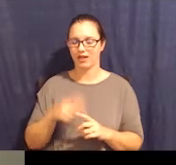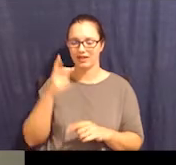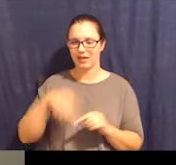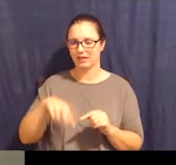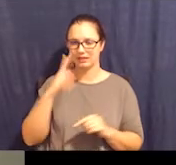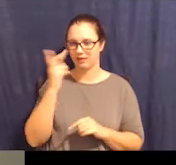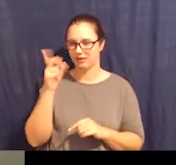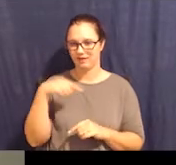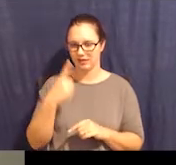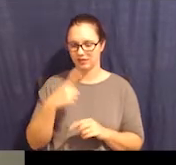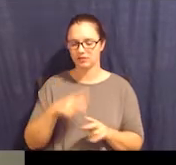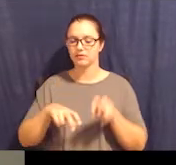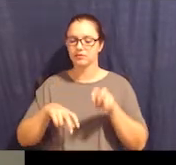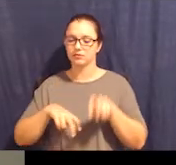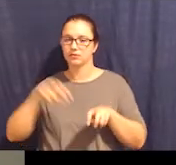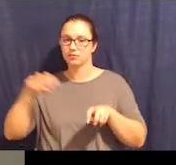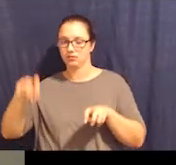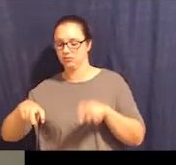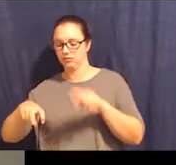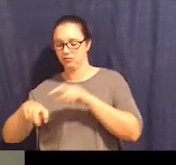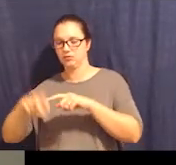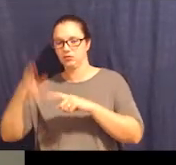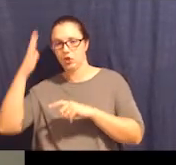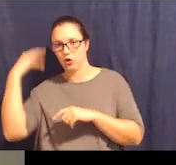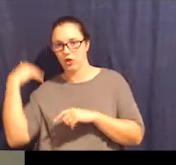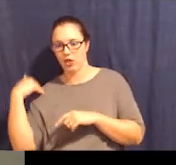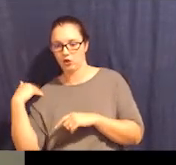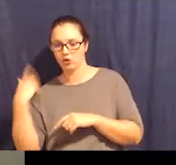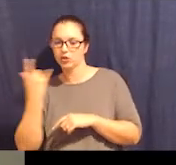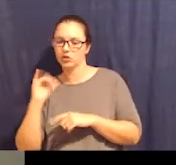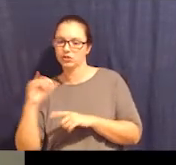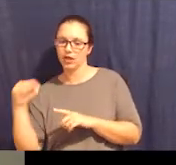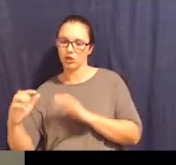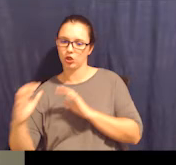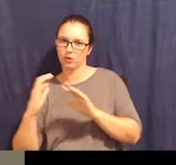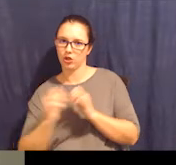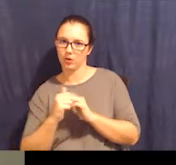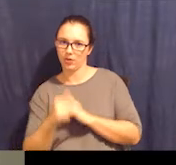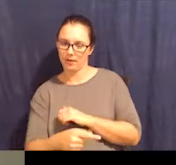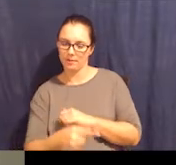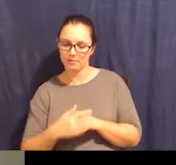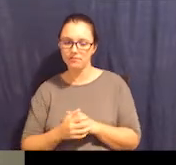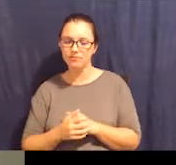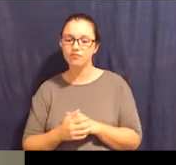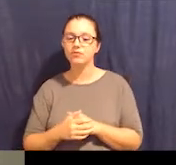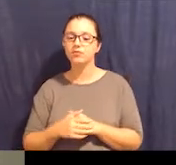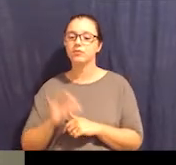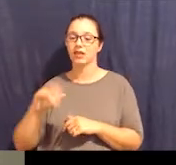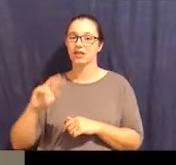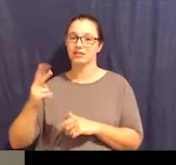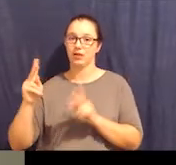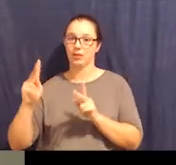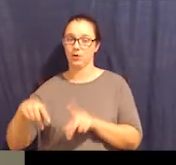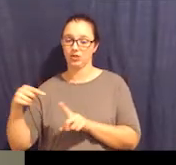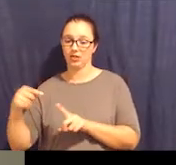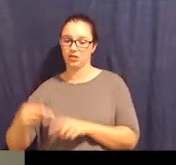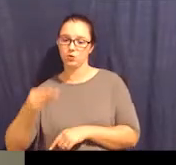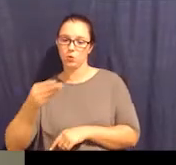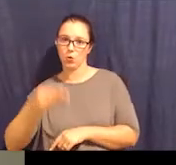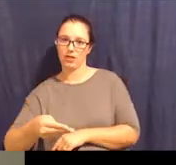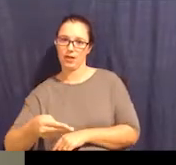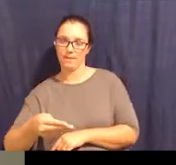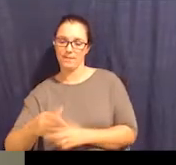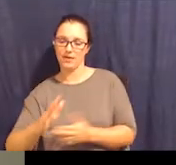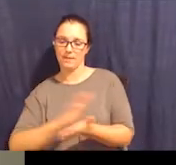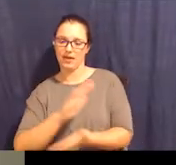to be communicating with them. And that second person is holding up a piece of paper that has different letters. So A, B, C, D,